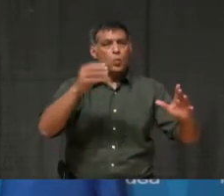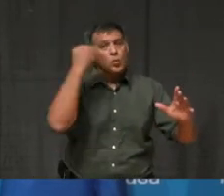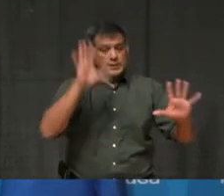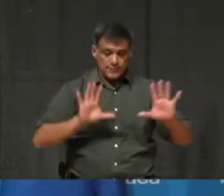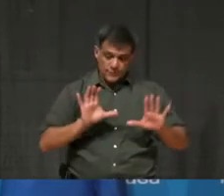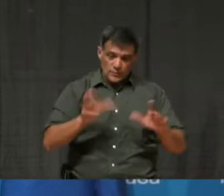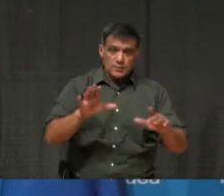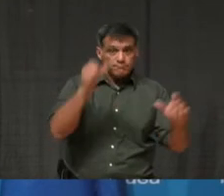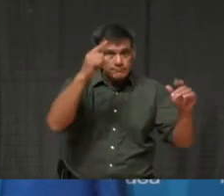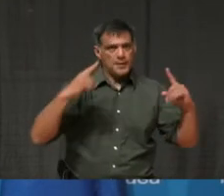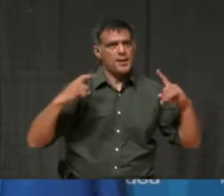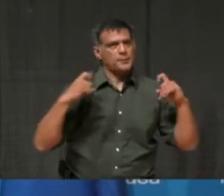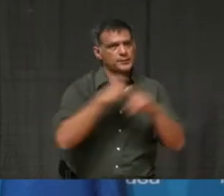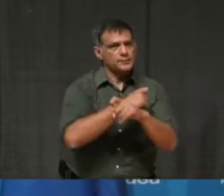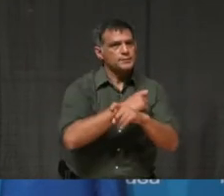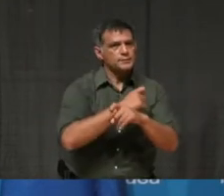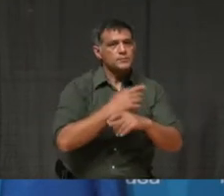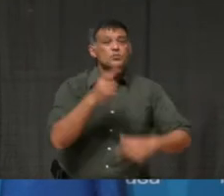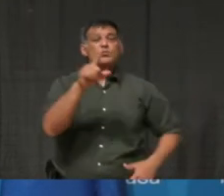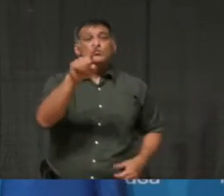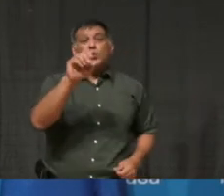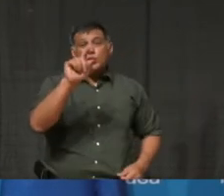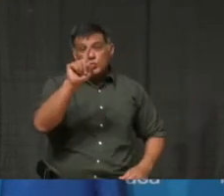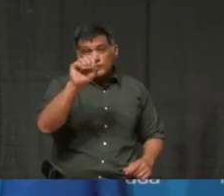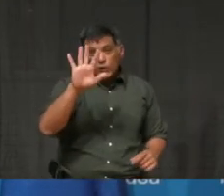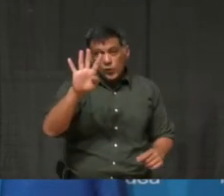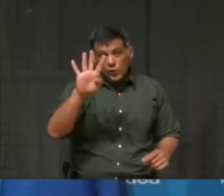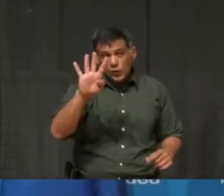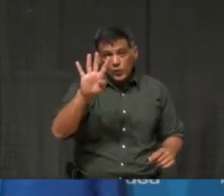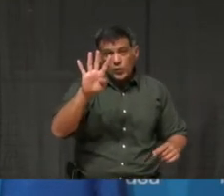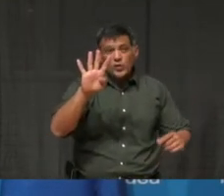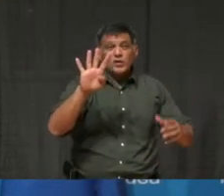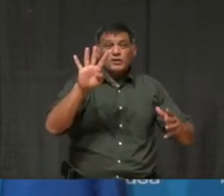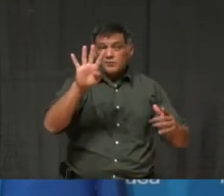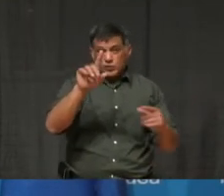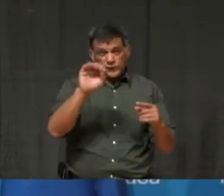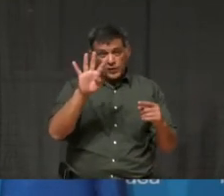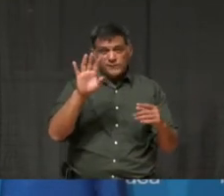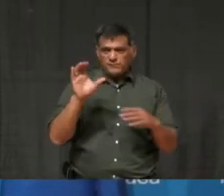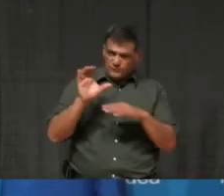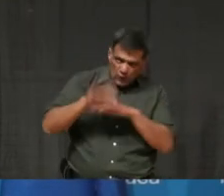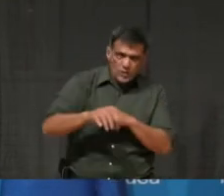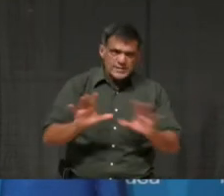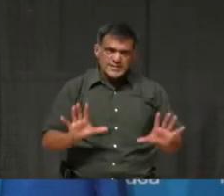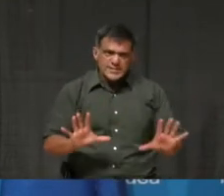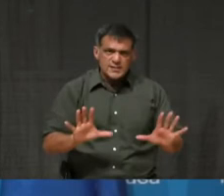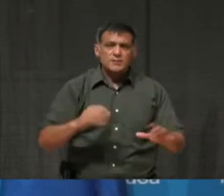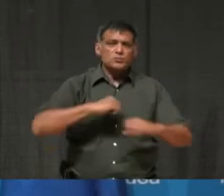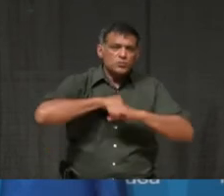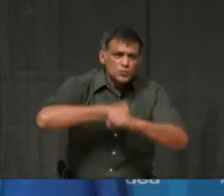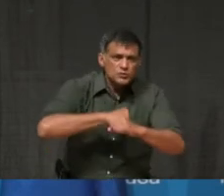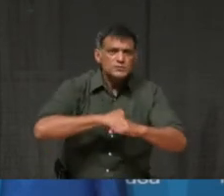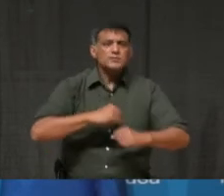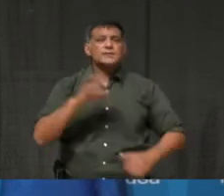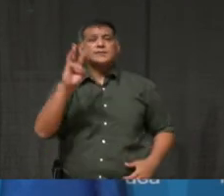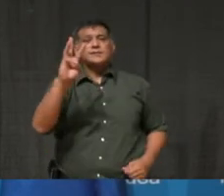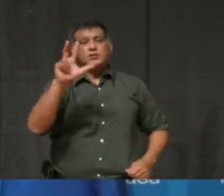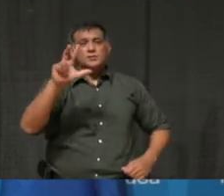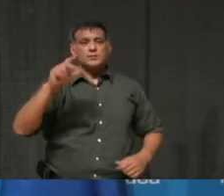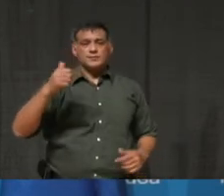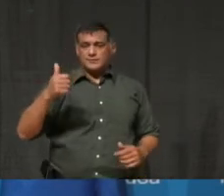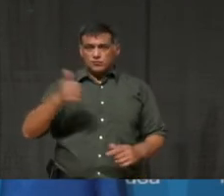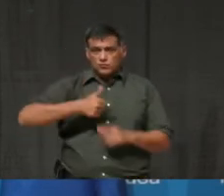enforcement and security officers, 63 of them security and transit enforcement, 21 mobile, and 20